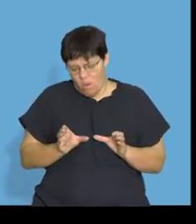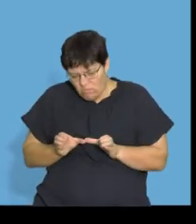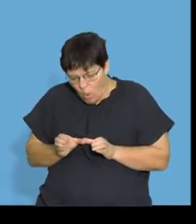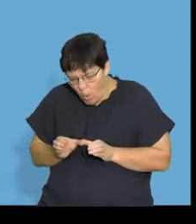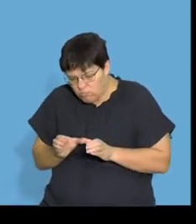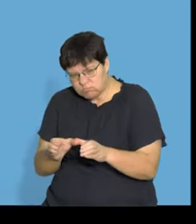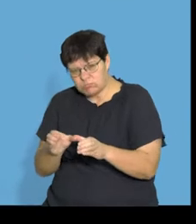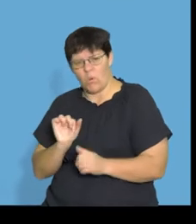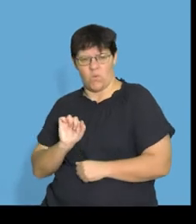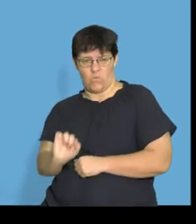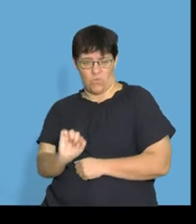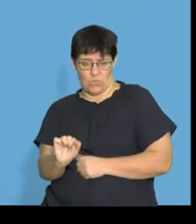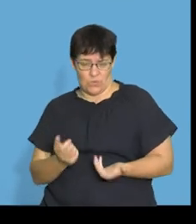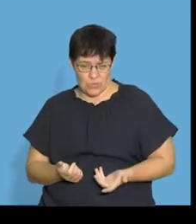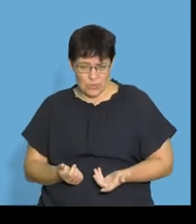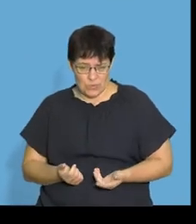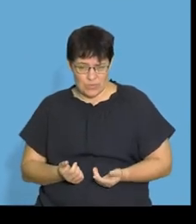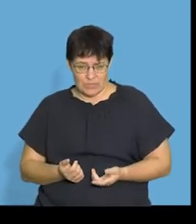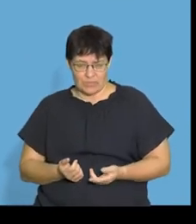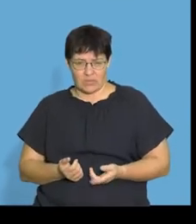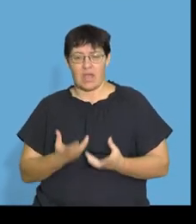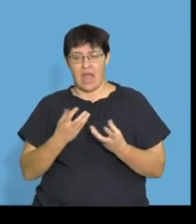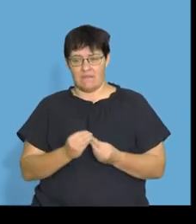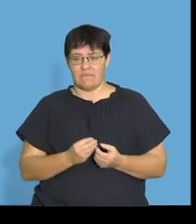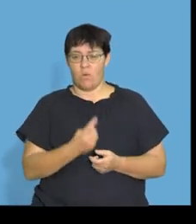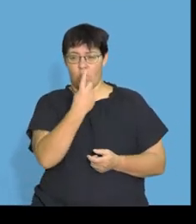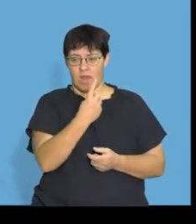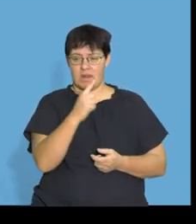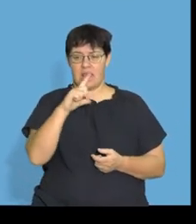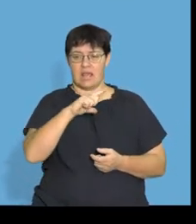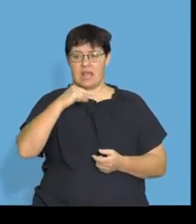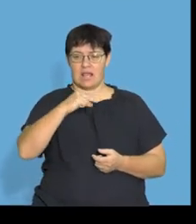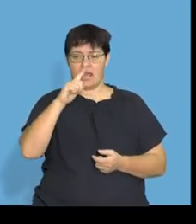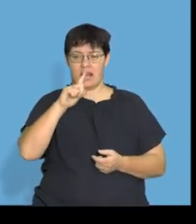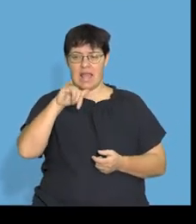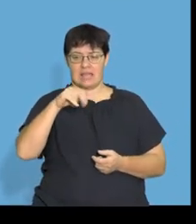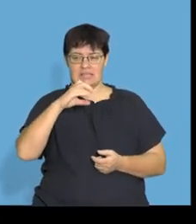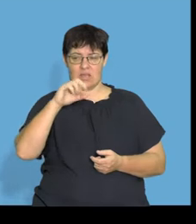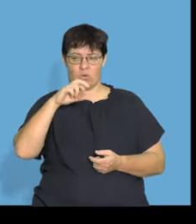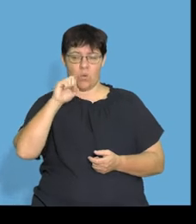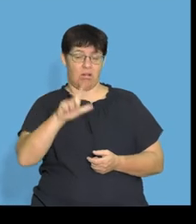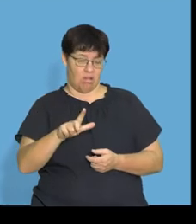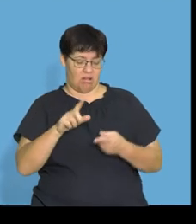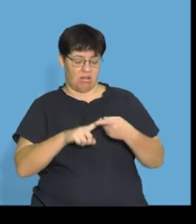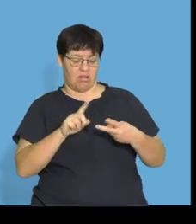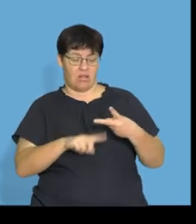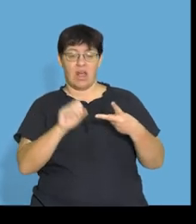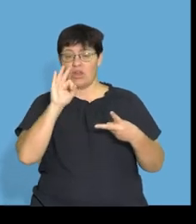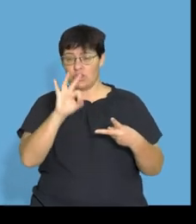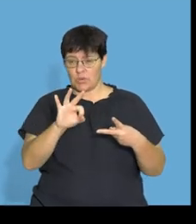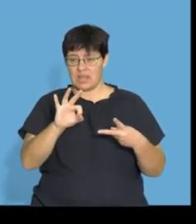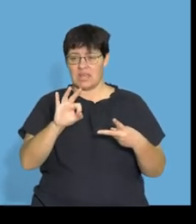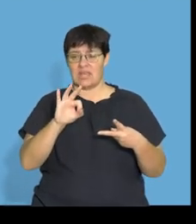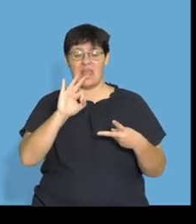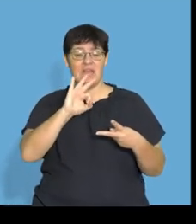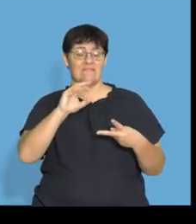their own category. They are made up of one glycerol, right, and three fatty acids. Now, I say to my